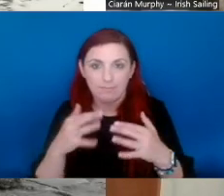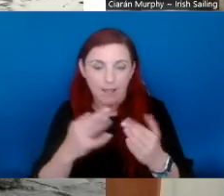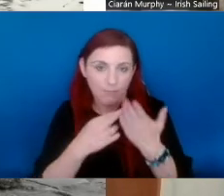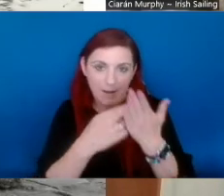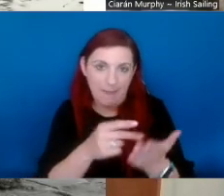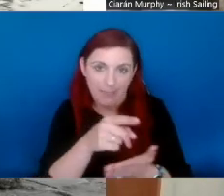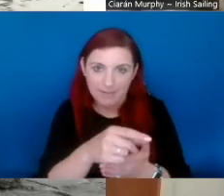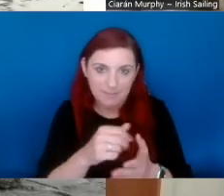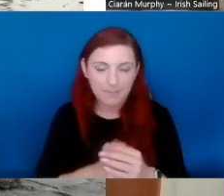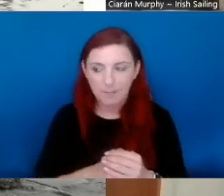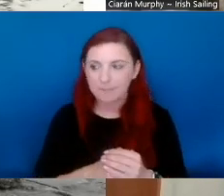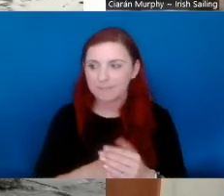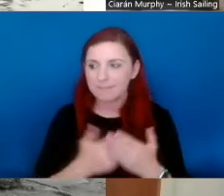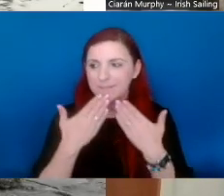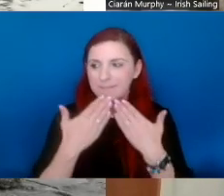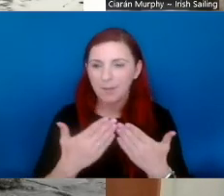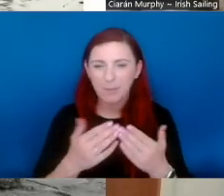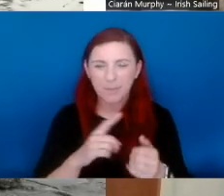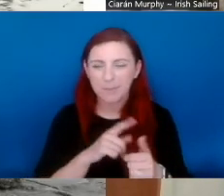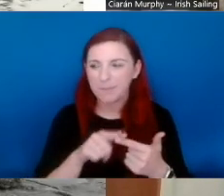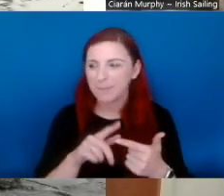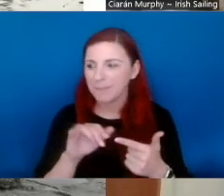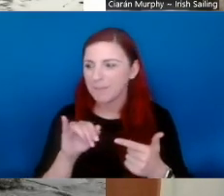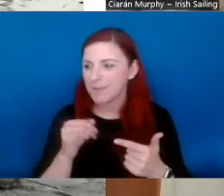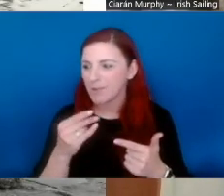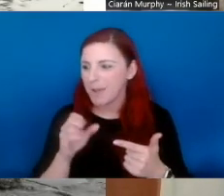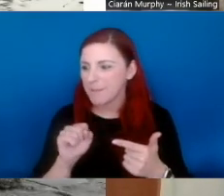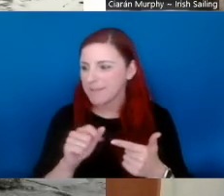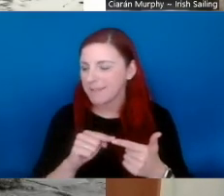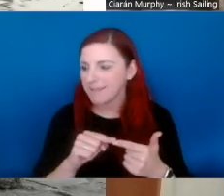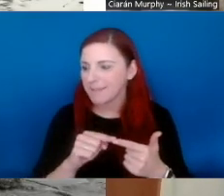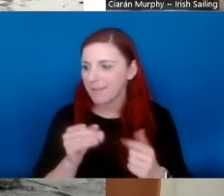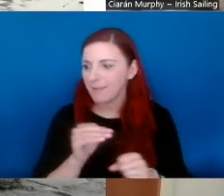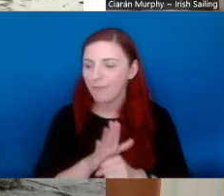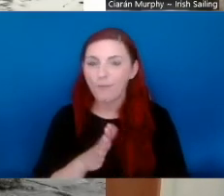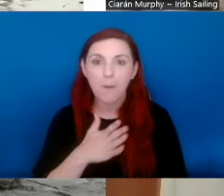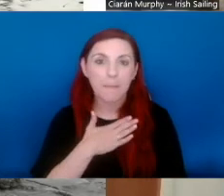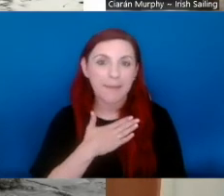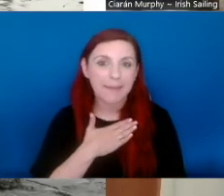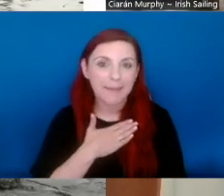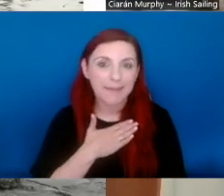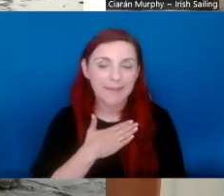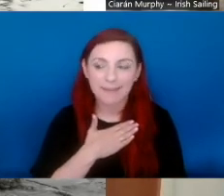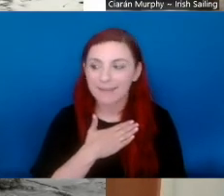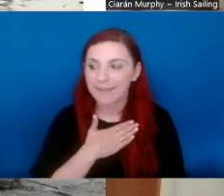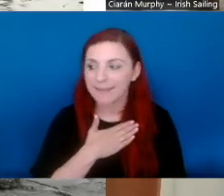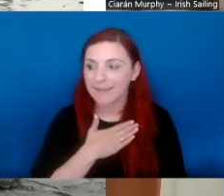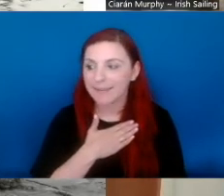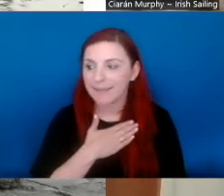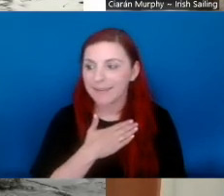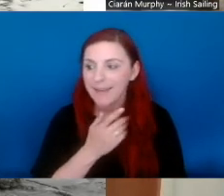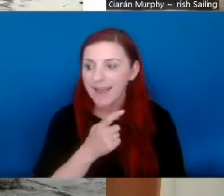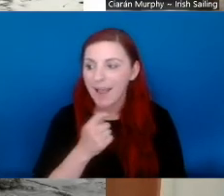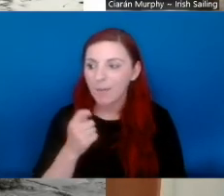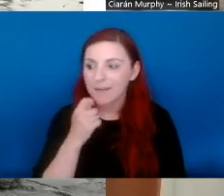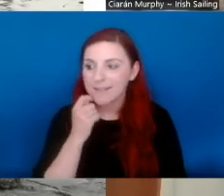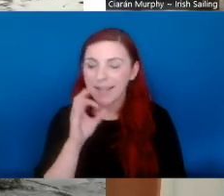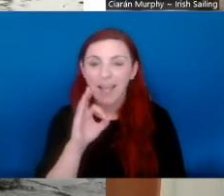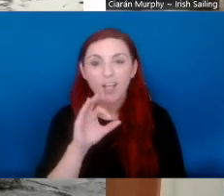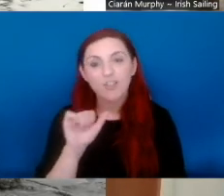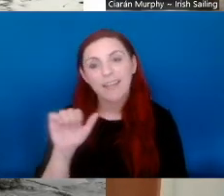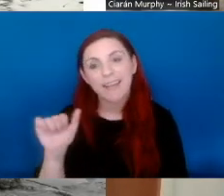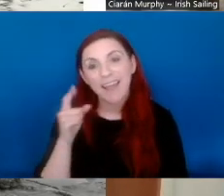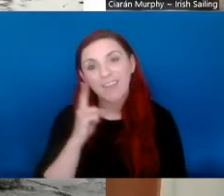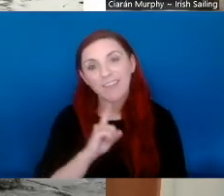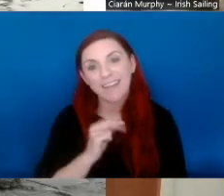they'll make cakes from their goat herd, from the goat milk. They've got teas and coffees there that you can have. So that would